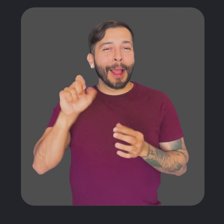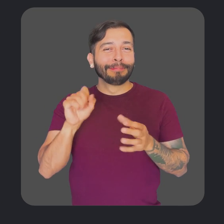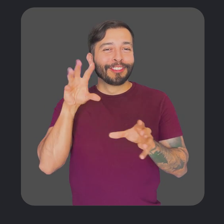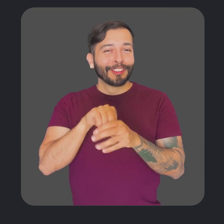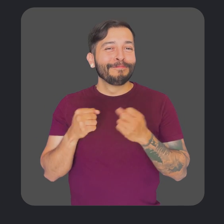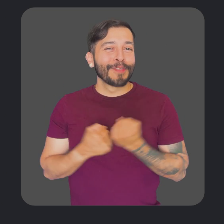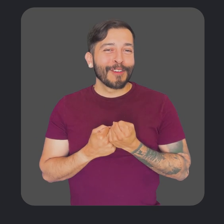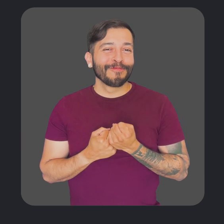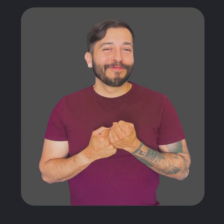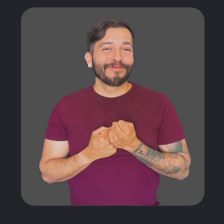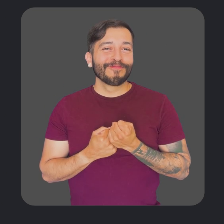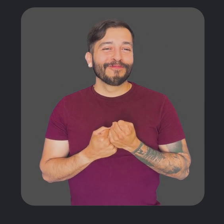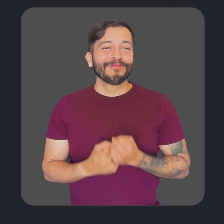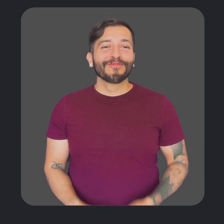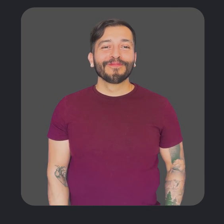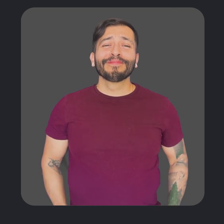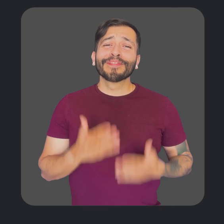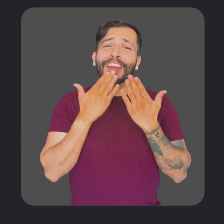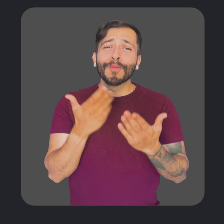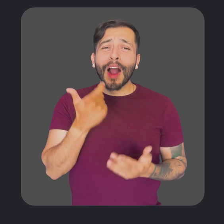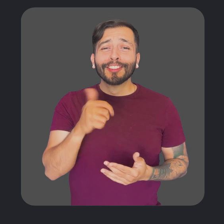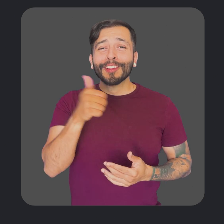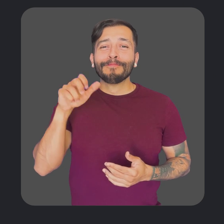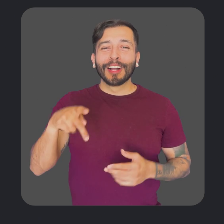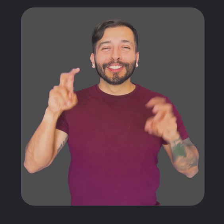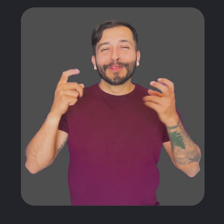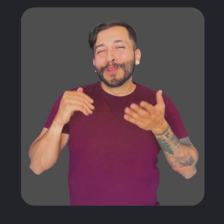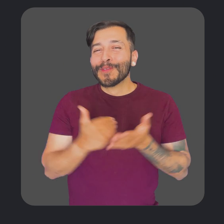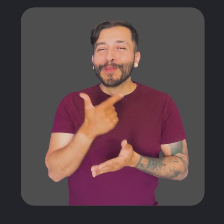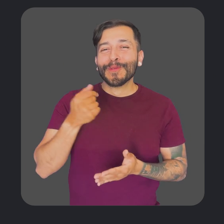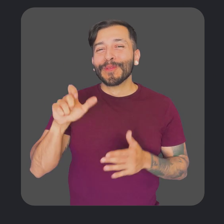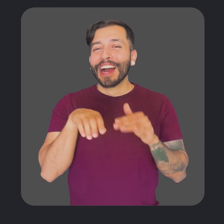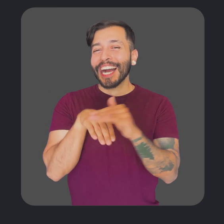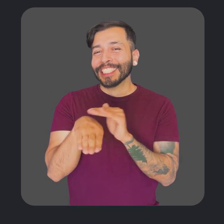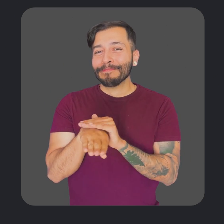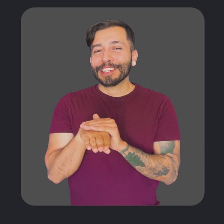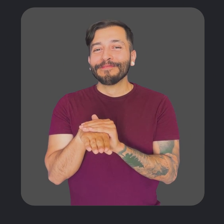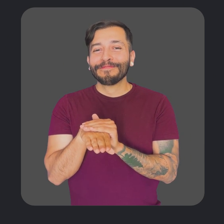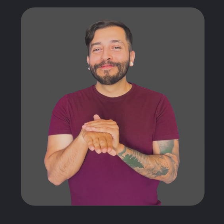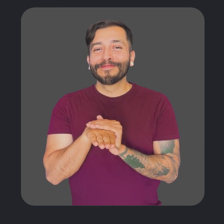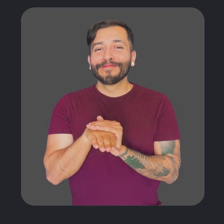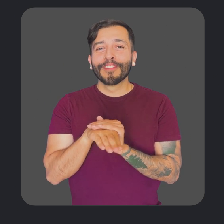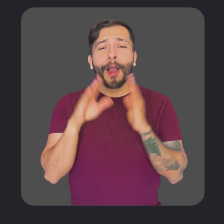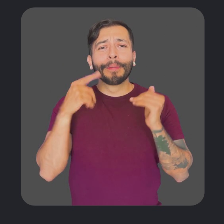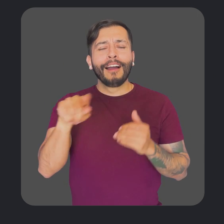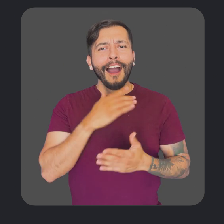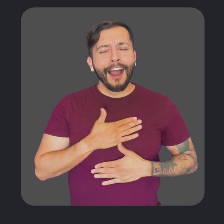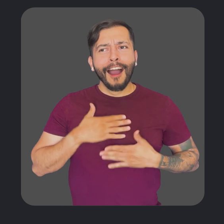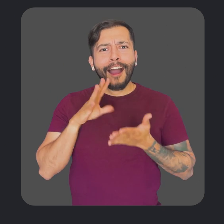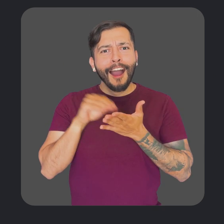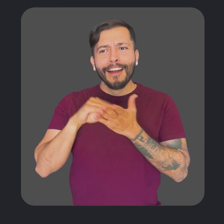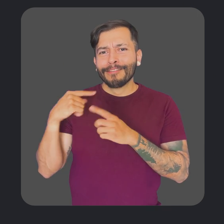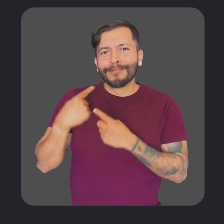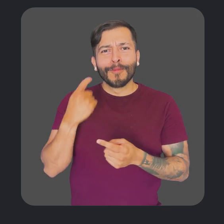in all languages that Maps supports. Thanks for tuning in to another episode of What's New in Google Accessibility. We hope